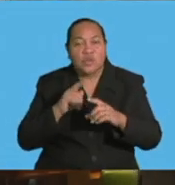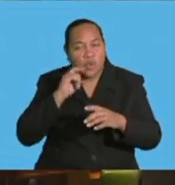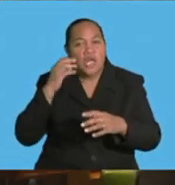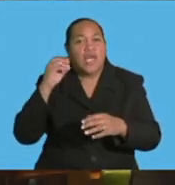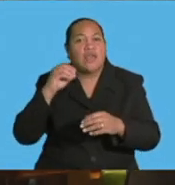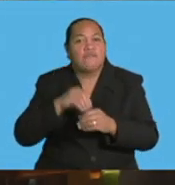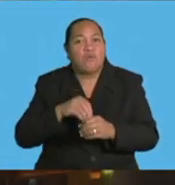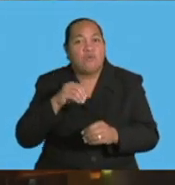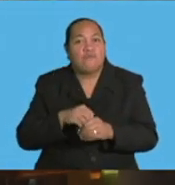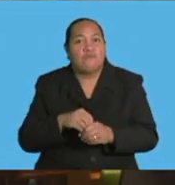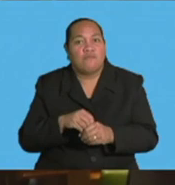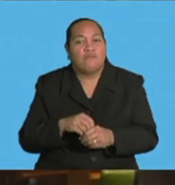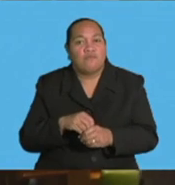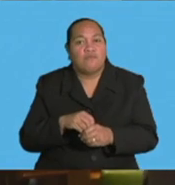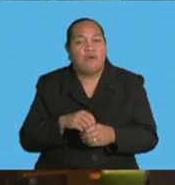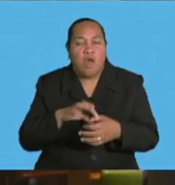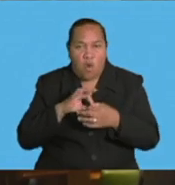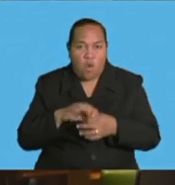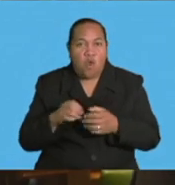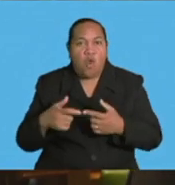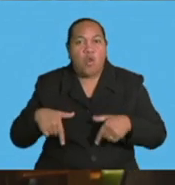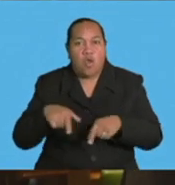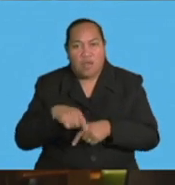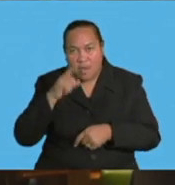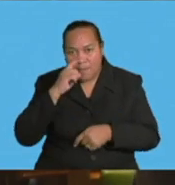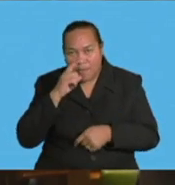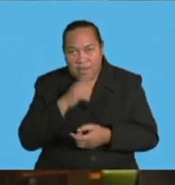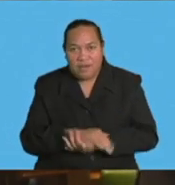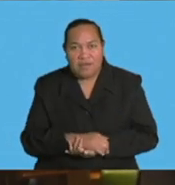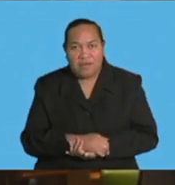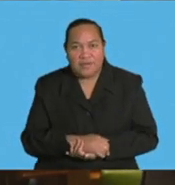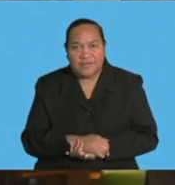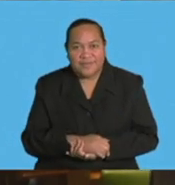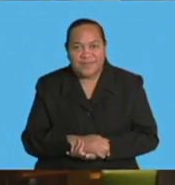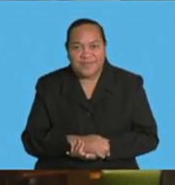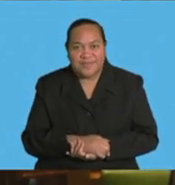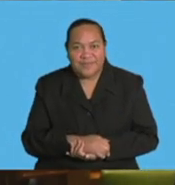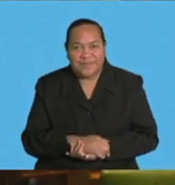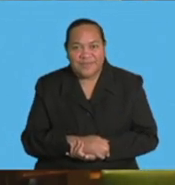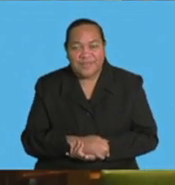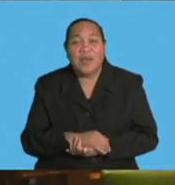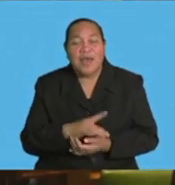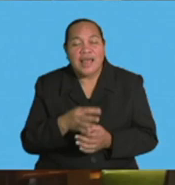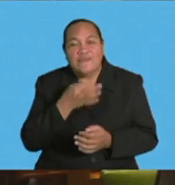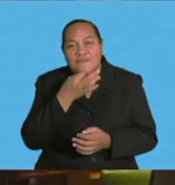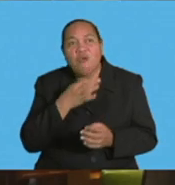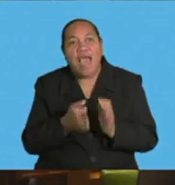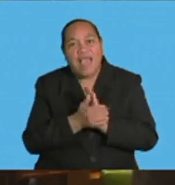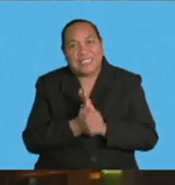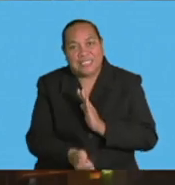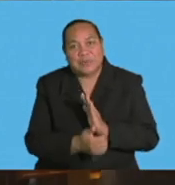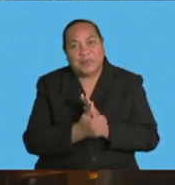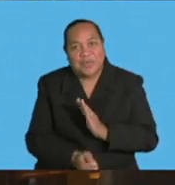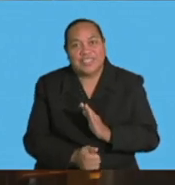locals. But, of course, with a few of the experts from the